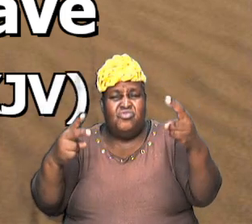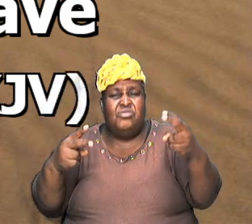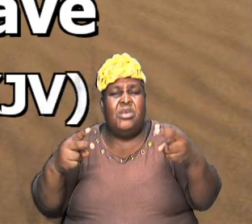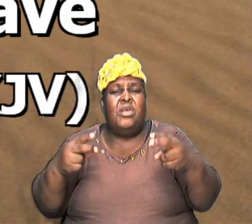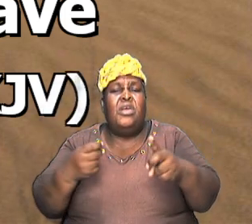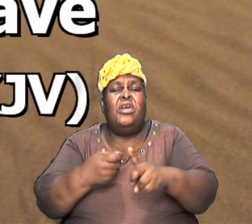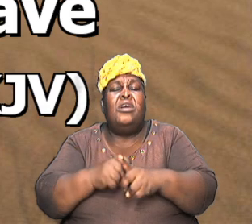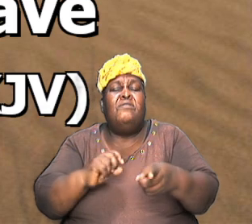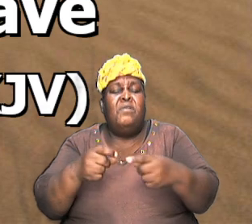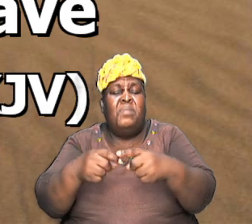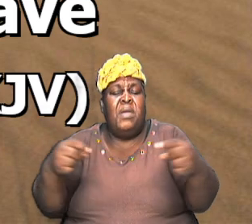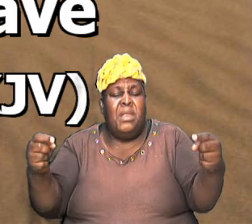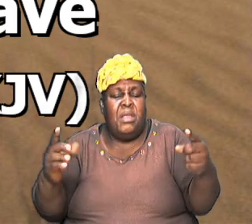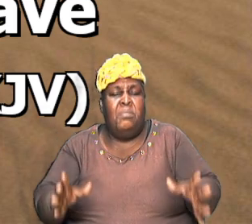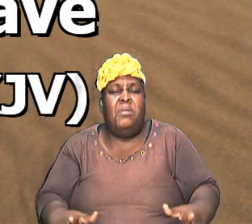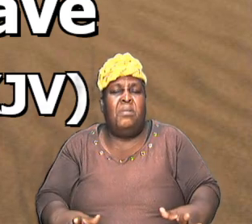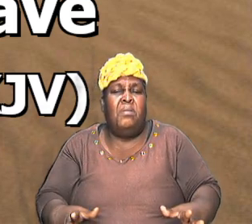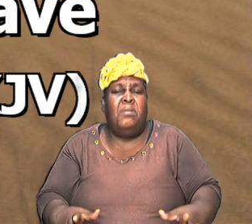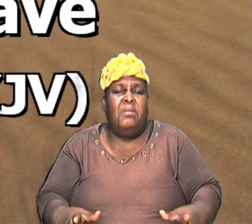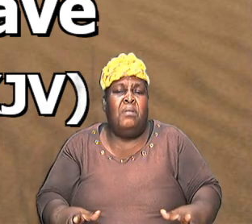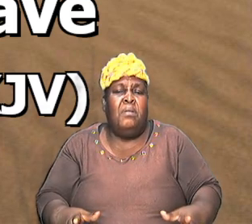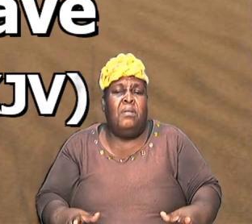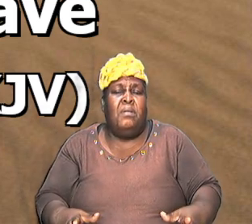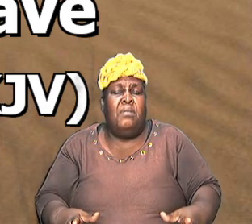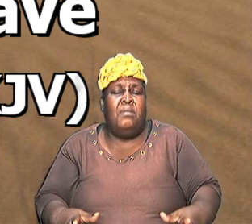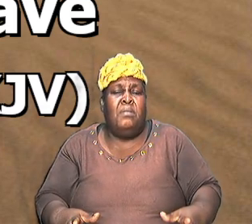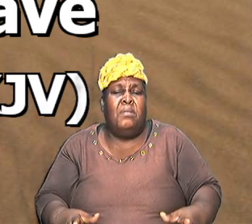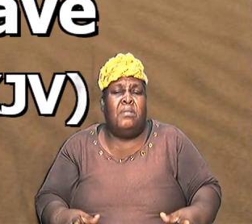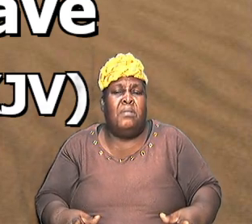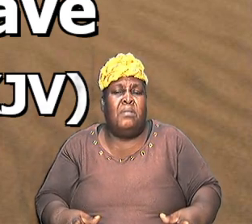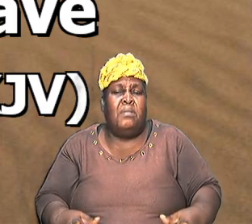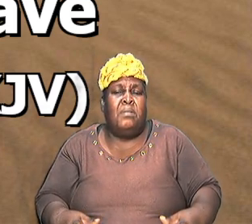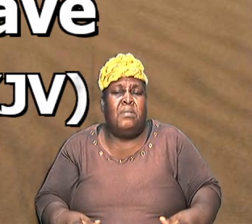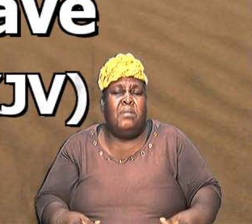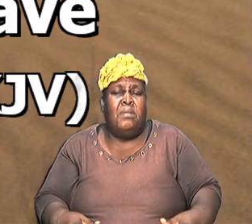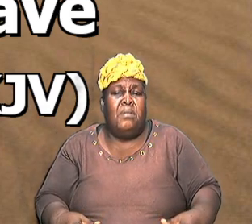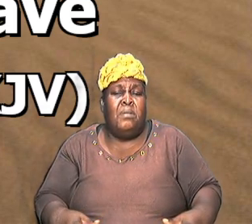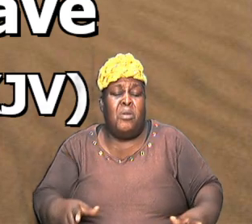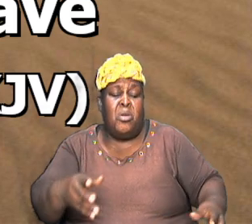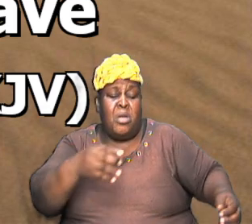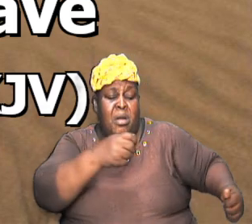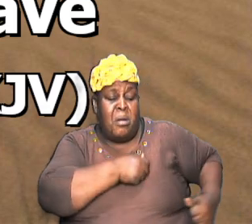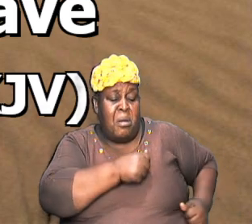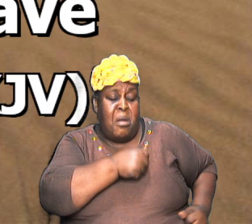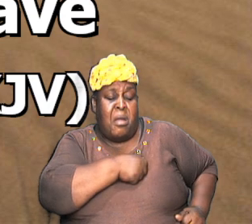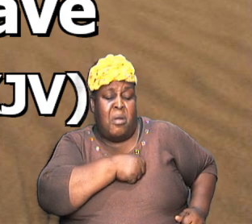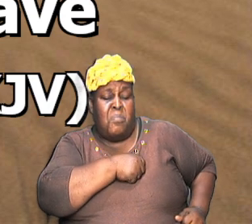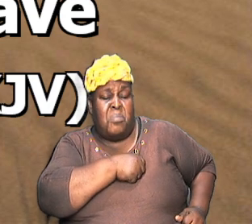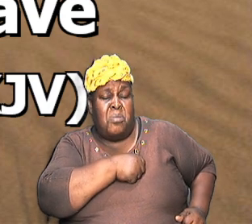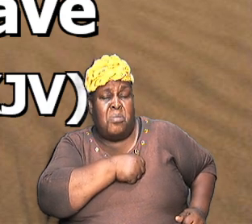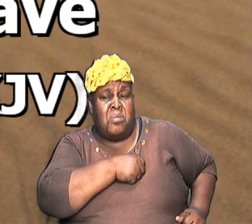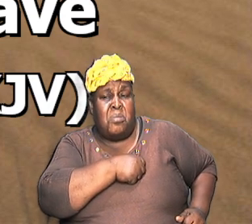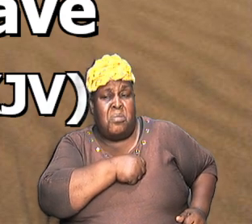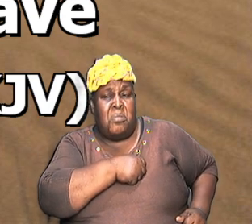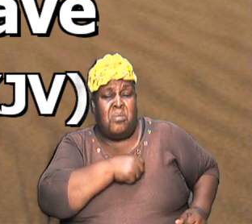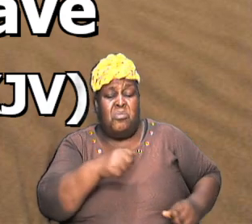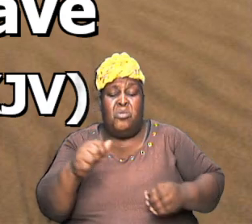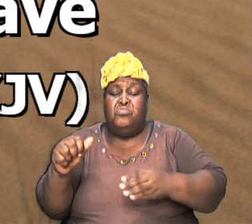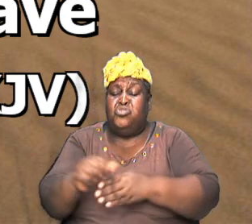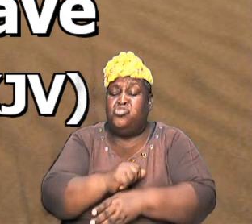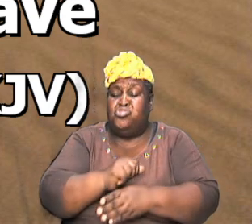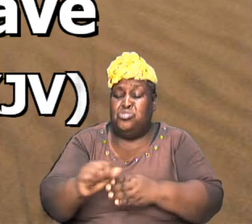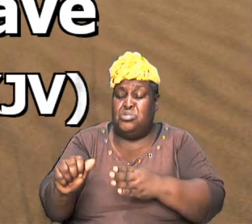marauding group of men and they came with their trained mercenaries their trained